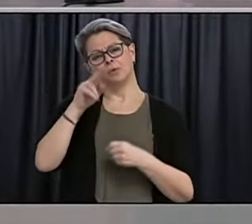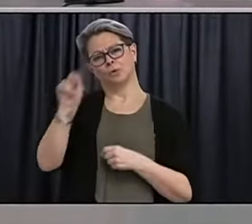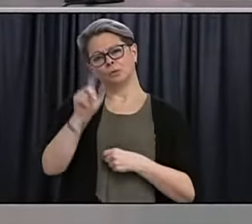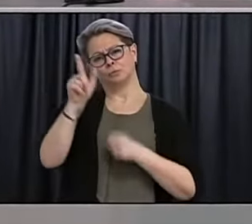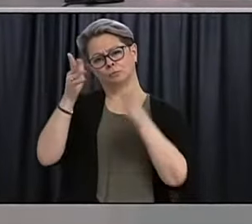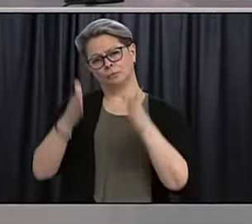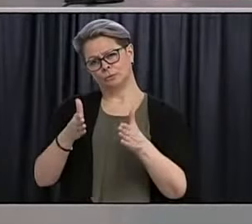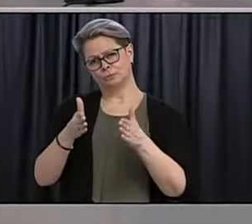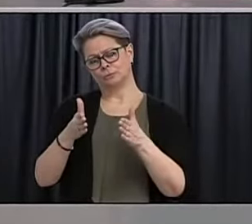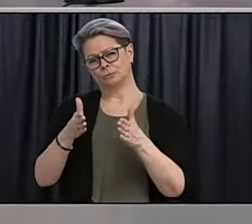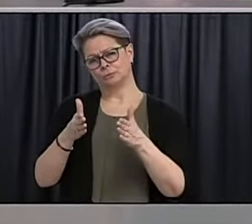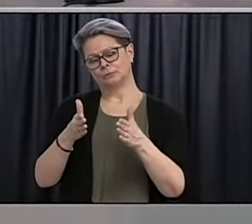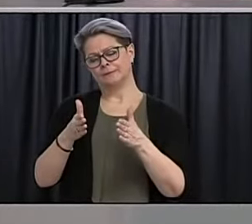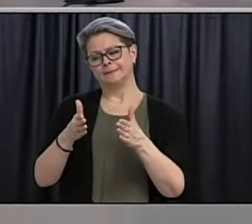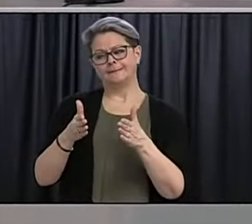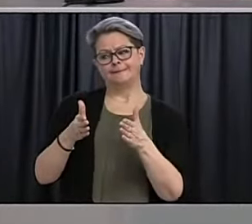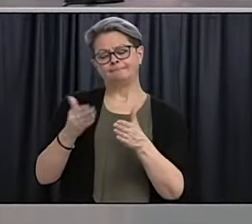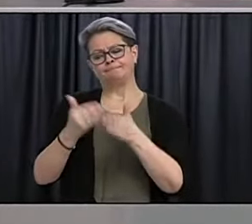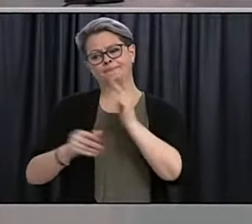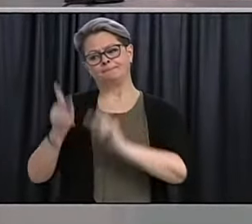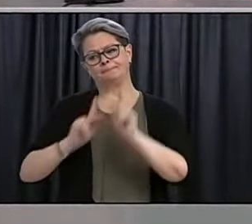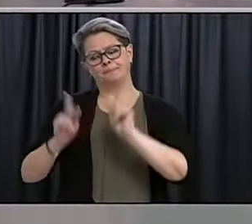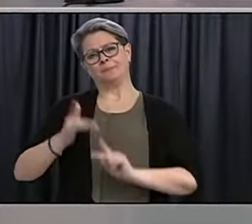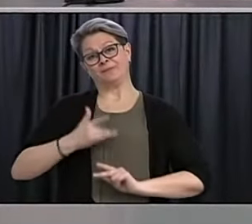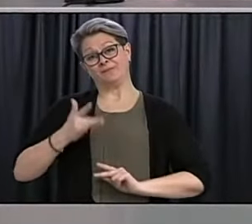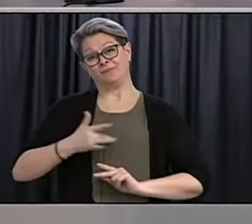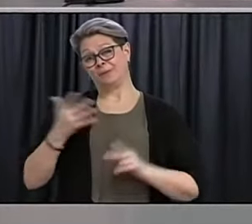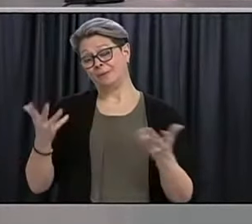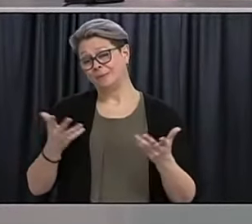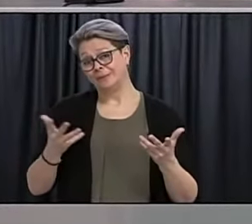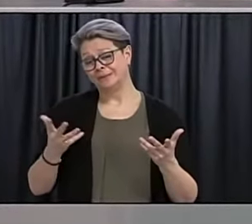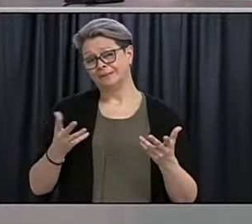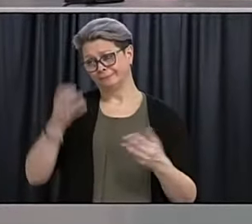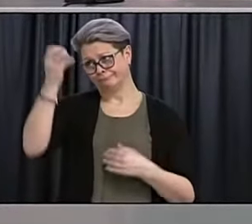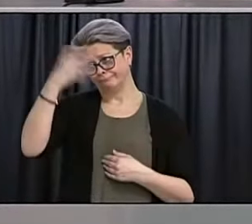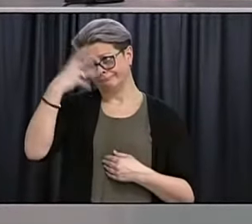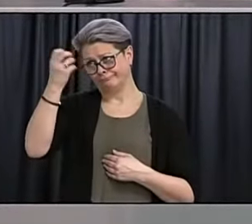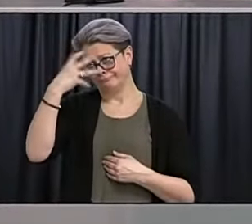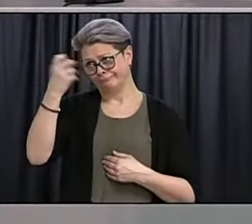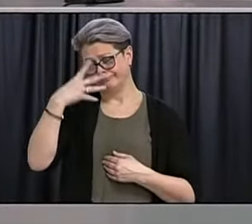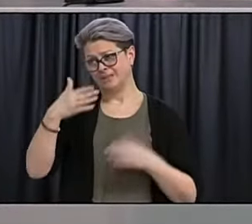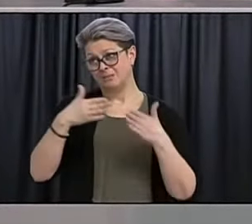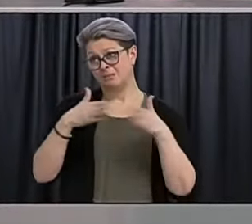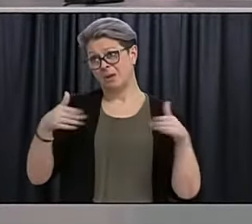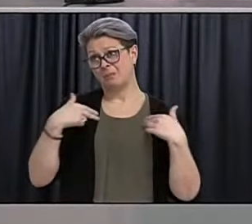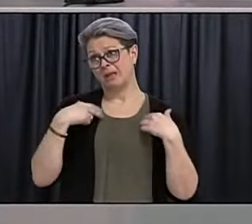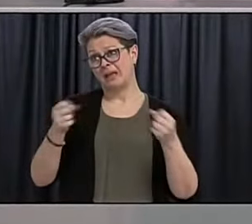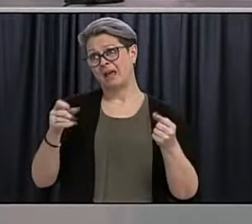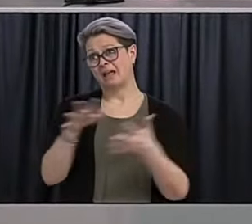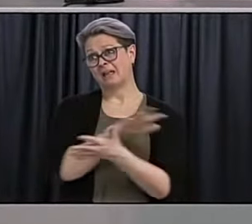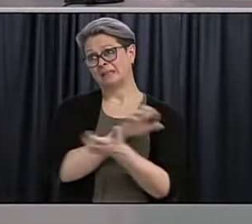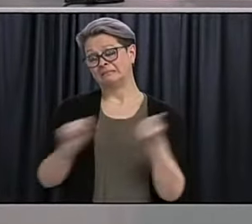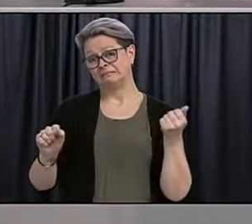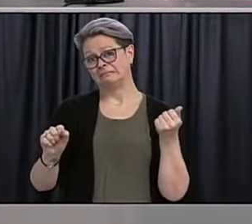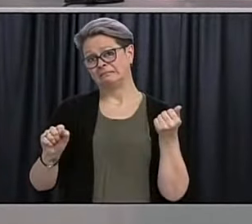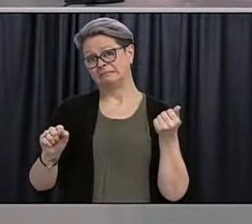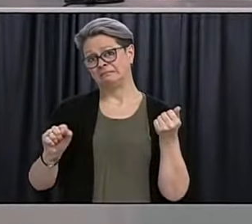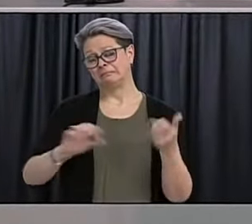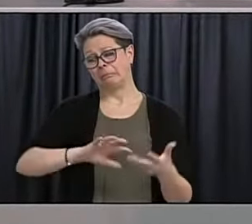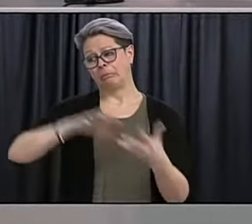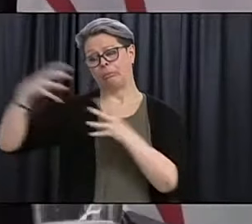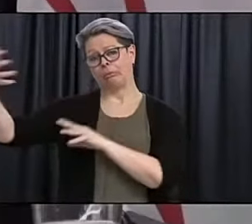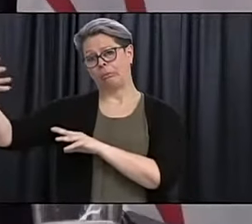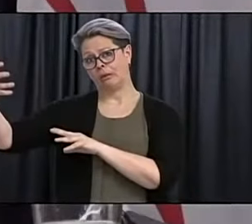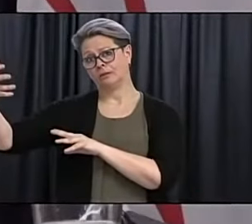Um, some people have described to me this as being like, uh, a public health disaster masquerading as a success